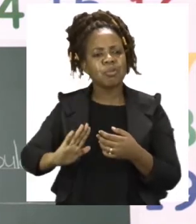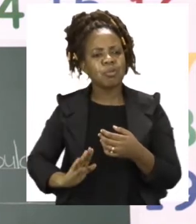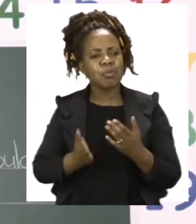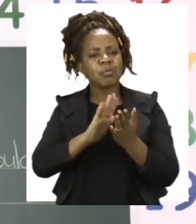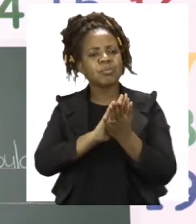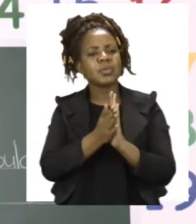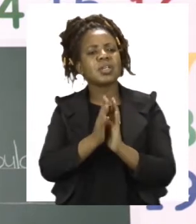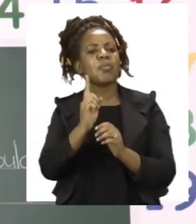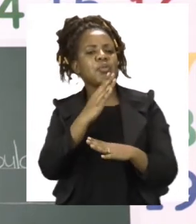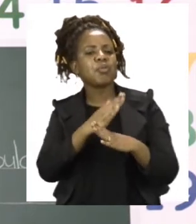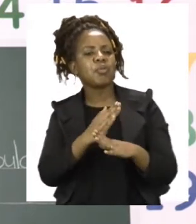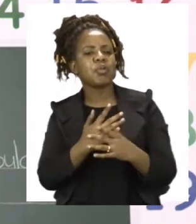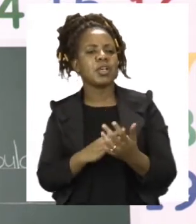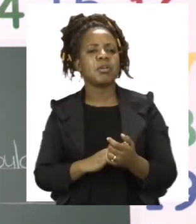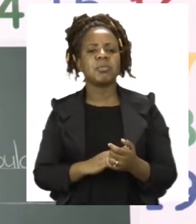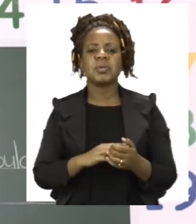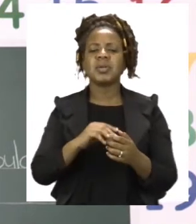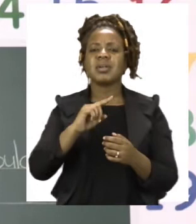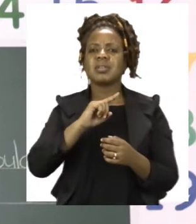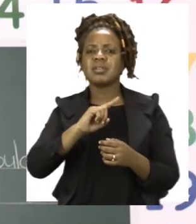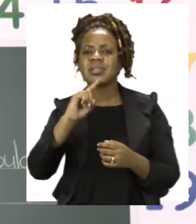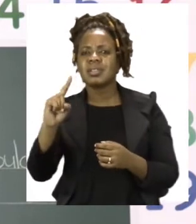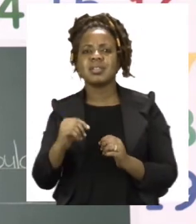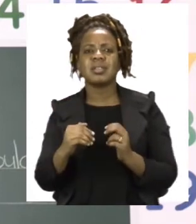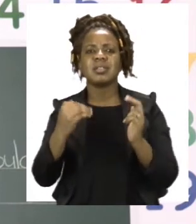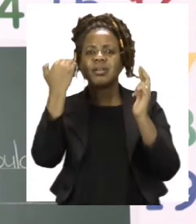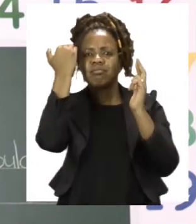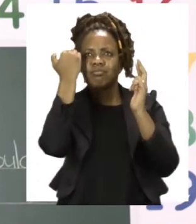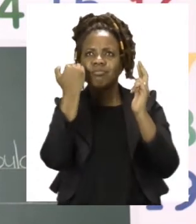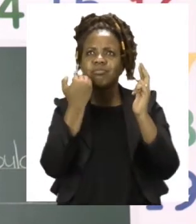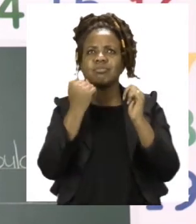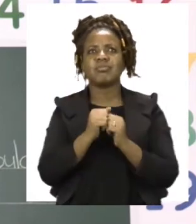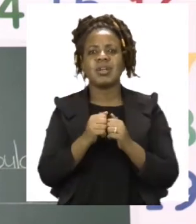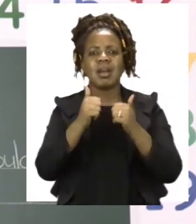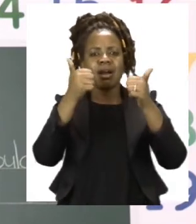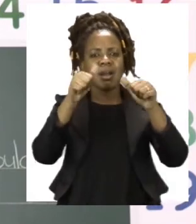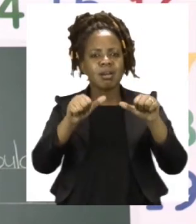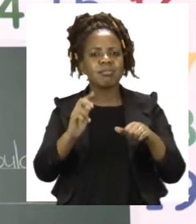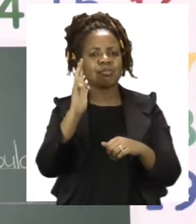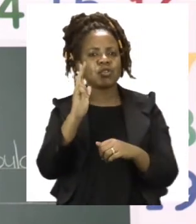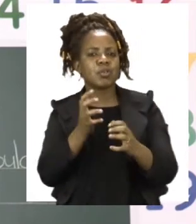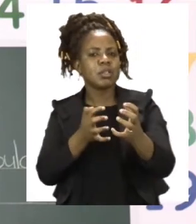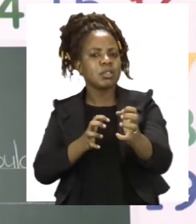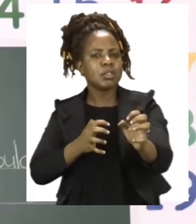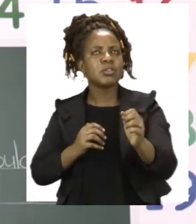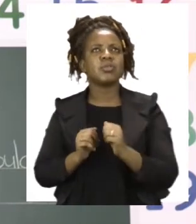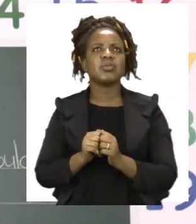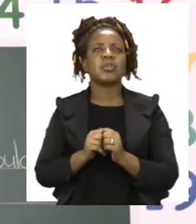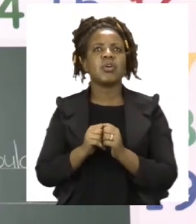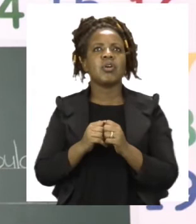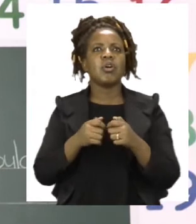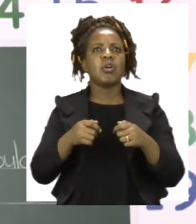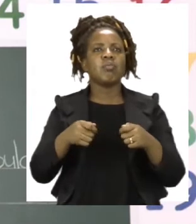You can be a teacher, a lawyer, an accountant, an engineer, a pilot, a minister,